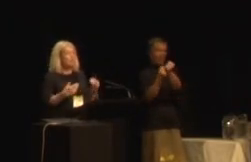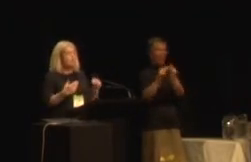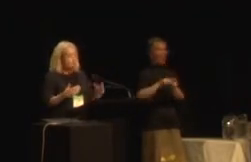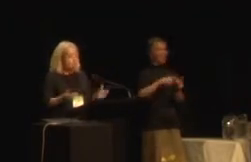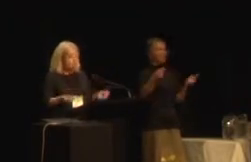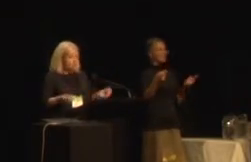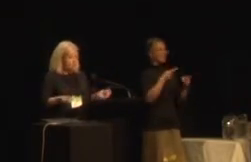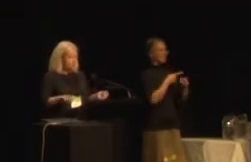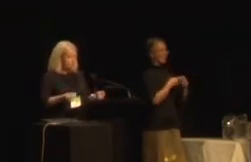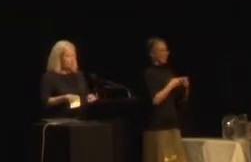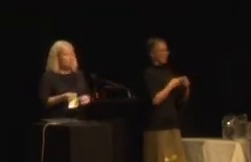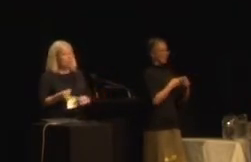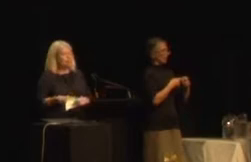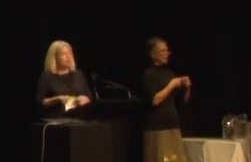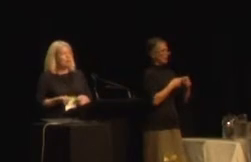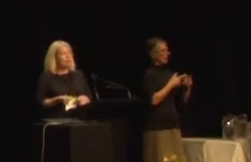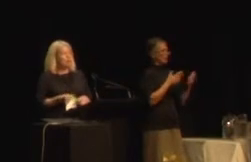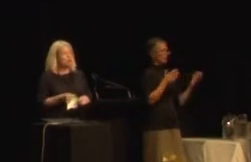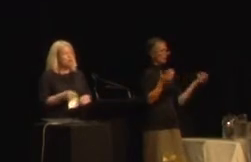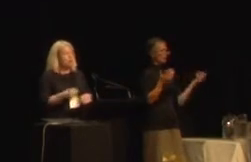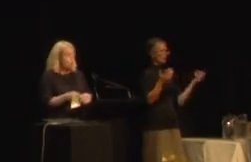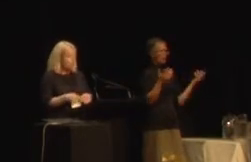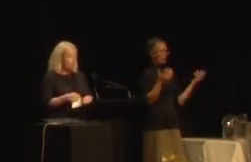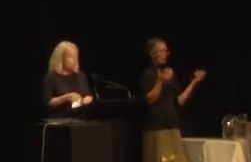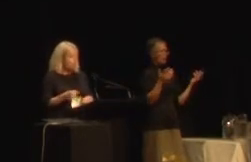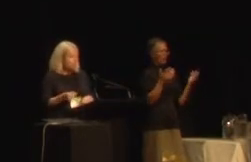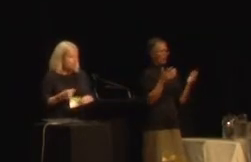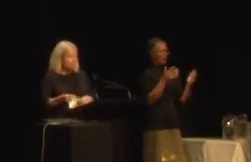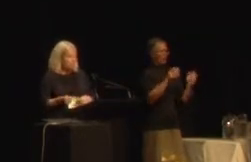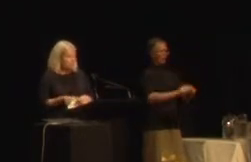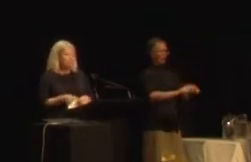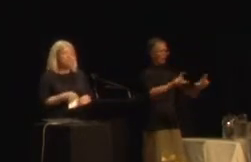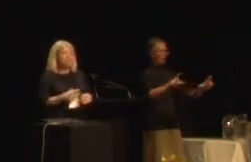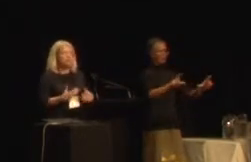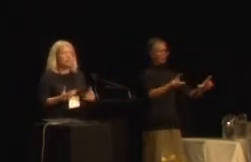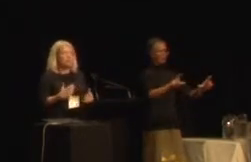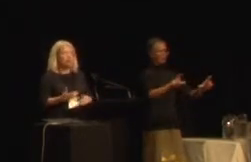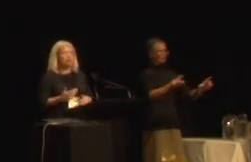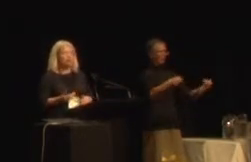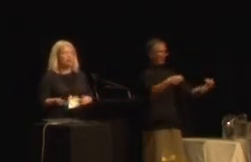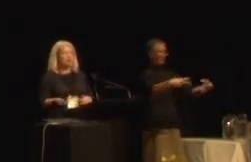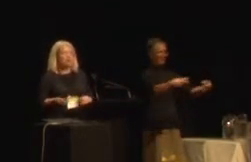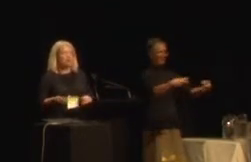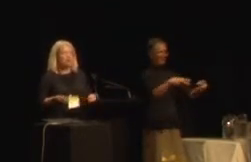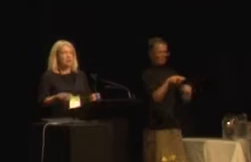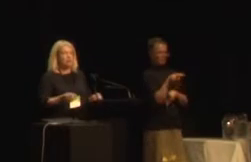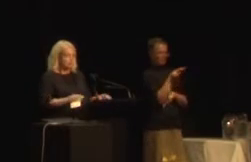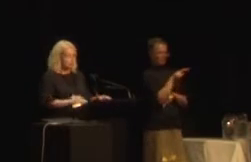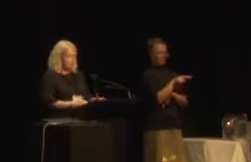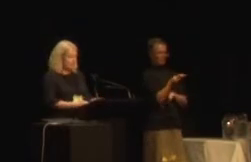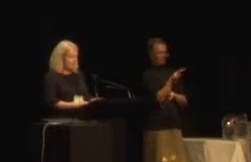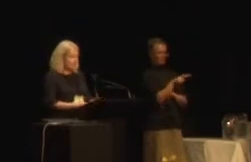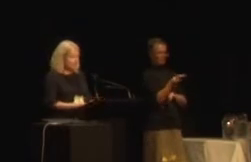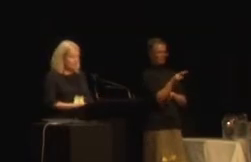they try to interpret things like video captions or audio transcripts, it's like trying to understand English